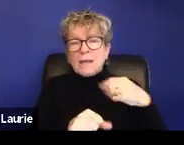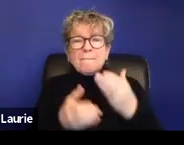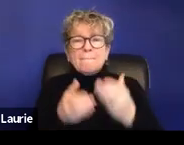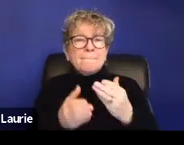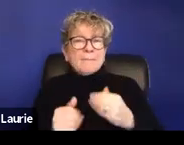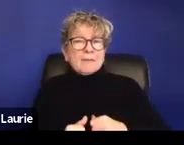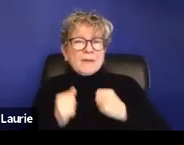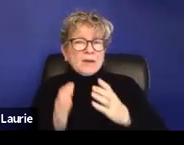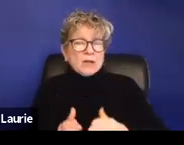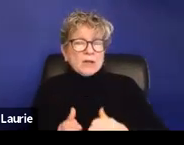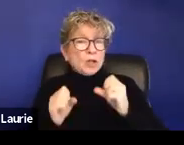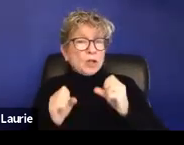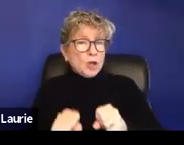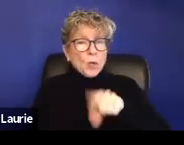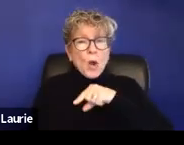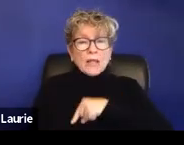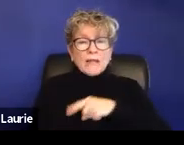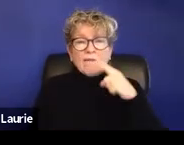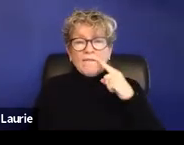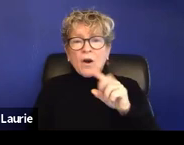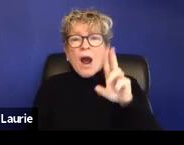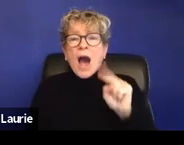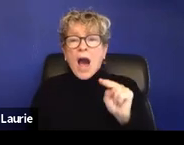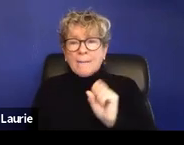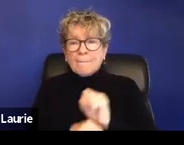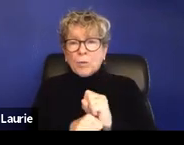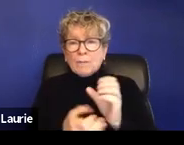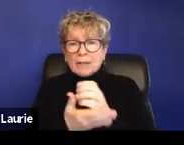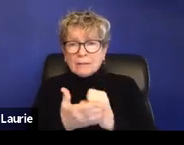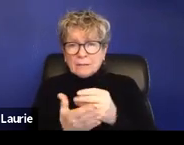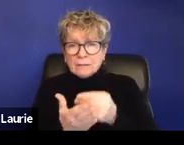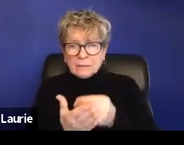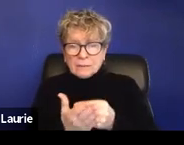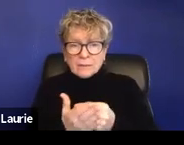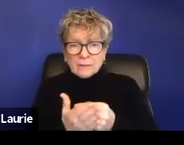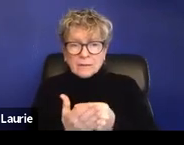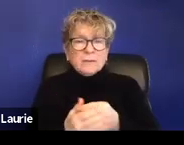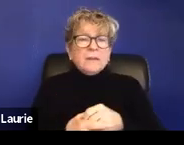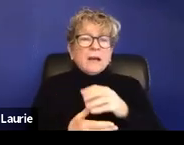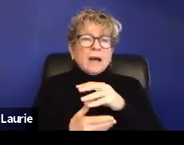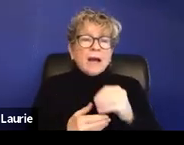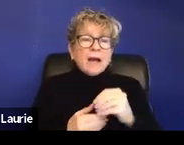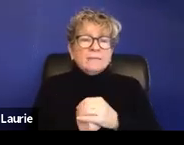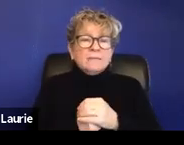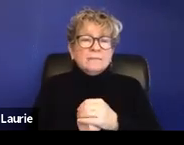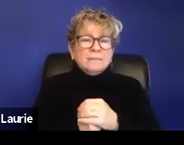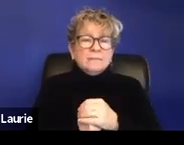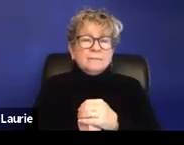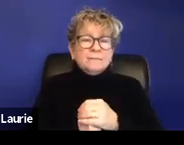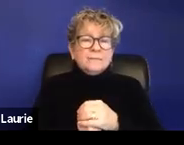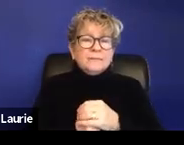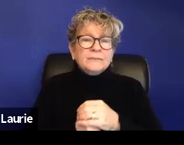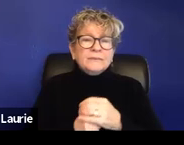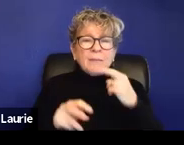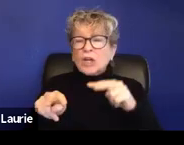crime victim compensation if there have been maybe lost wages related to the sexual assault. Uh, how am I doing on